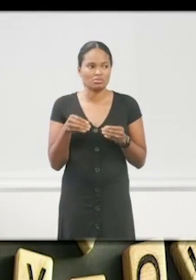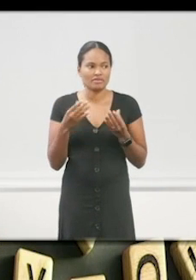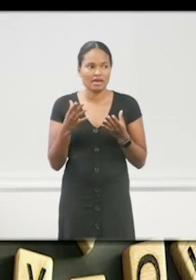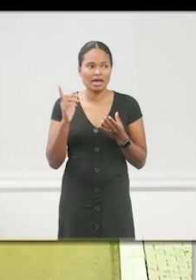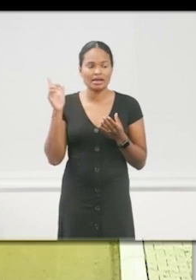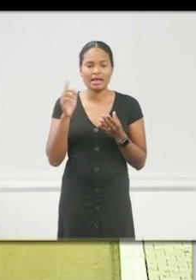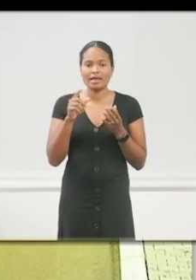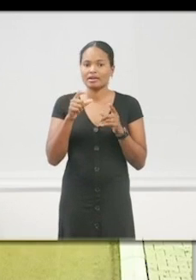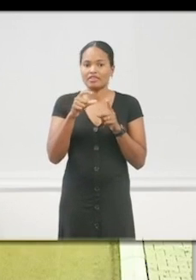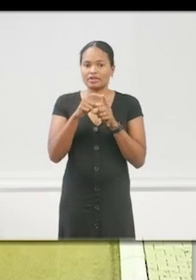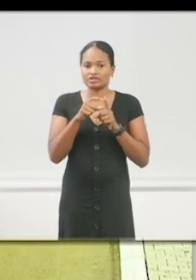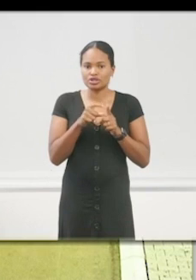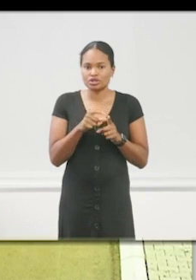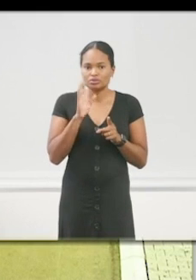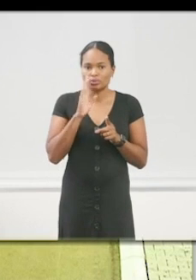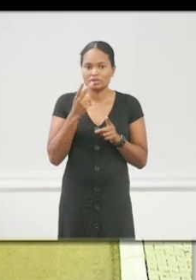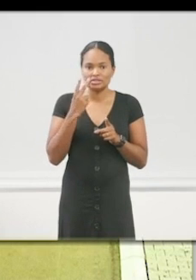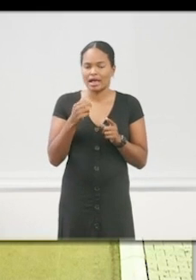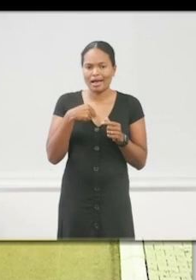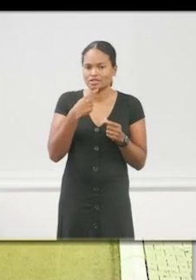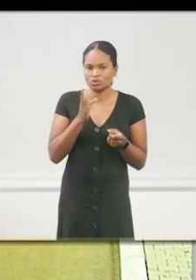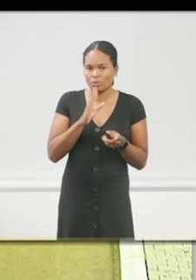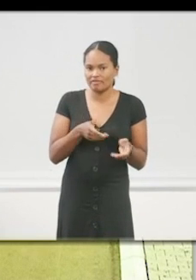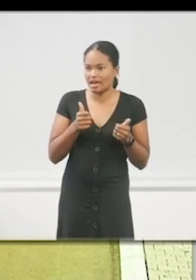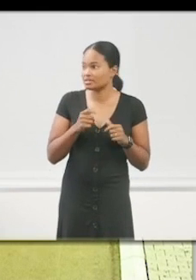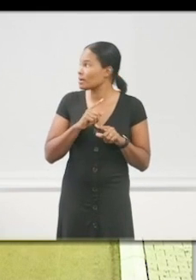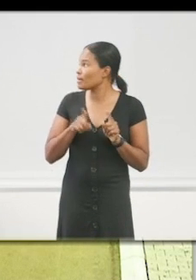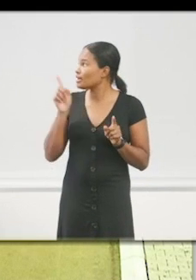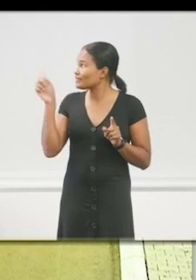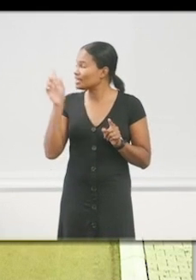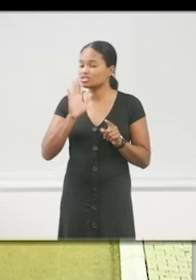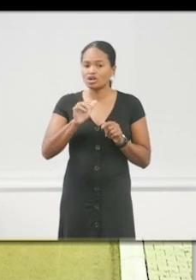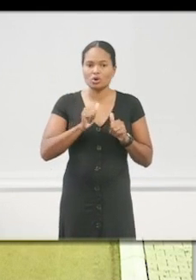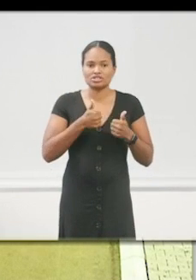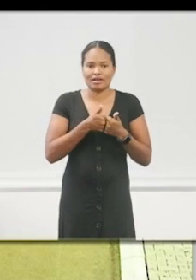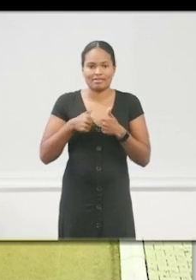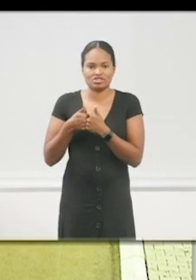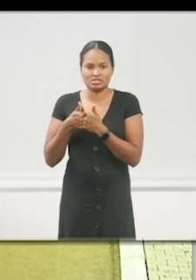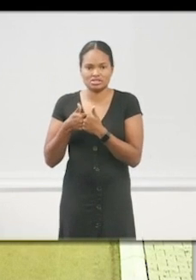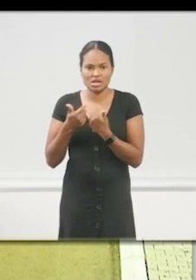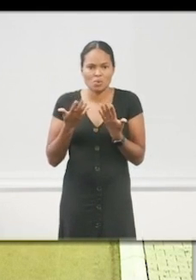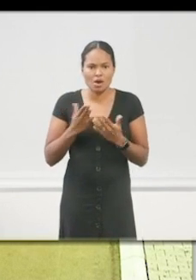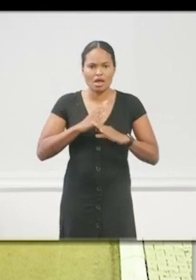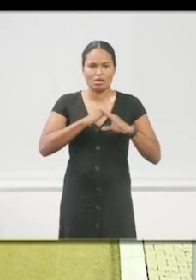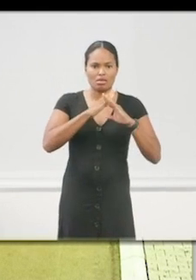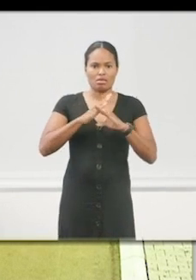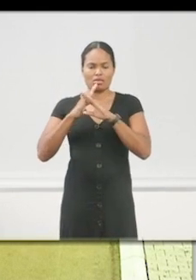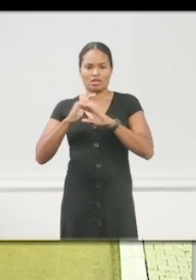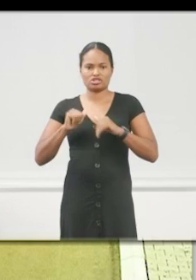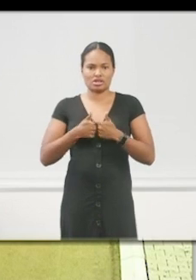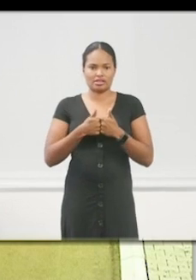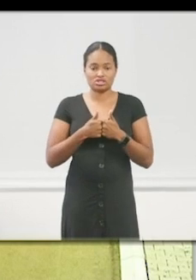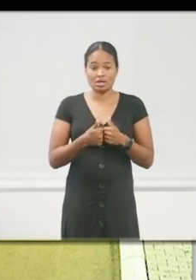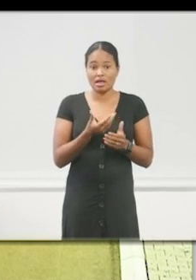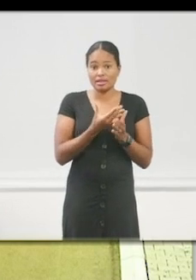start to look at. I told you I was going to kind of roll through this. Here's your roadblocks. Okay. What are your roadblocks? So, the lack of